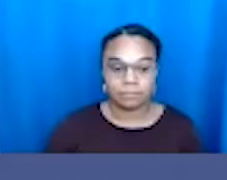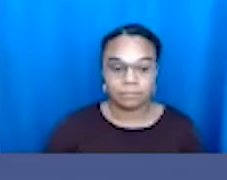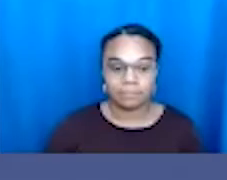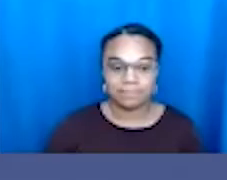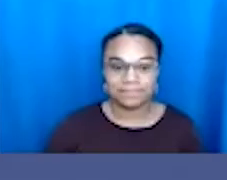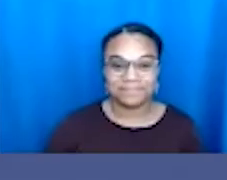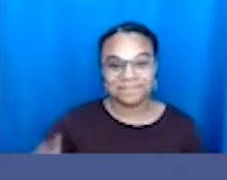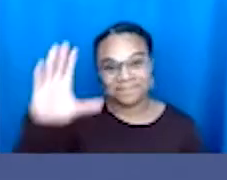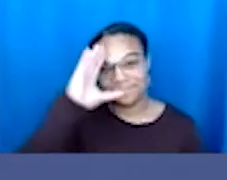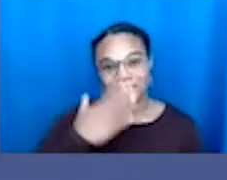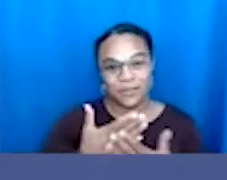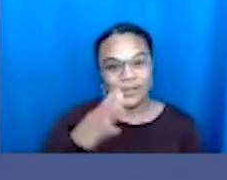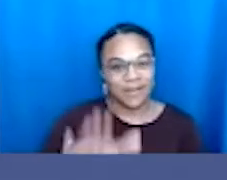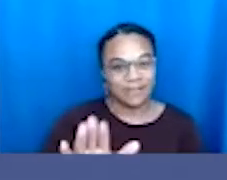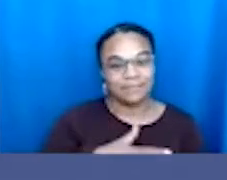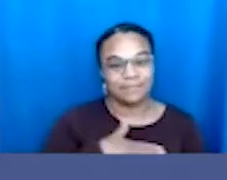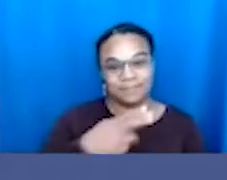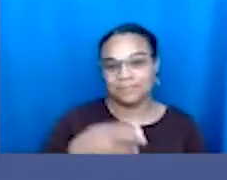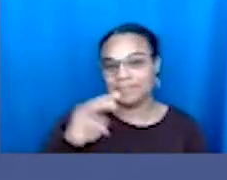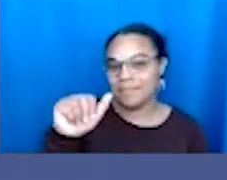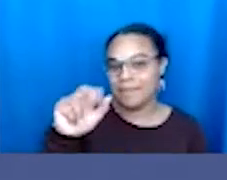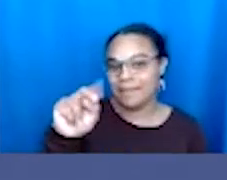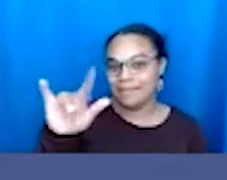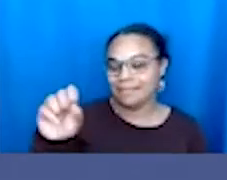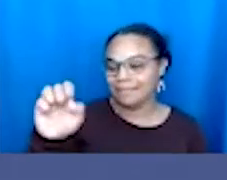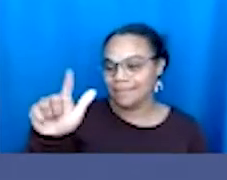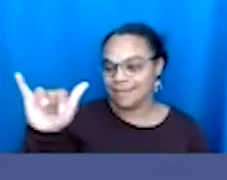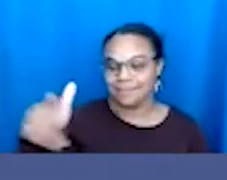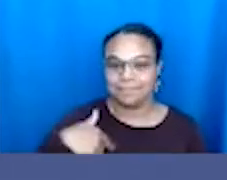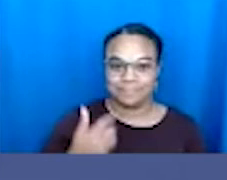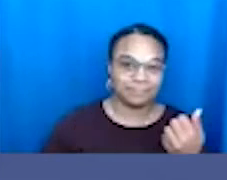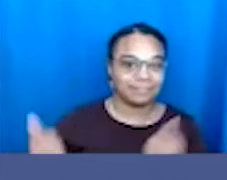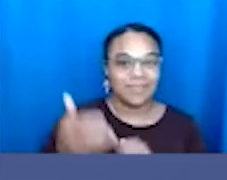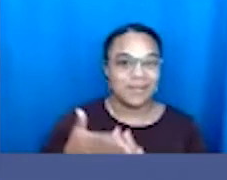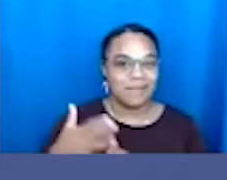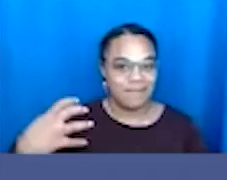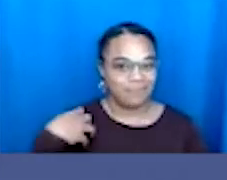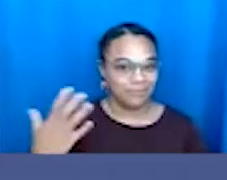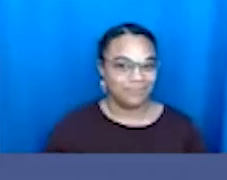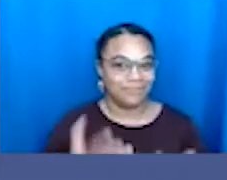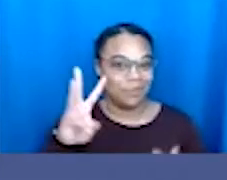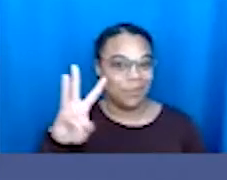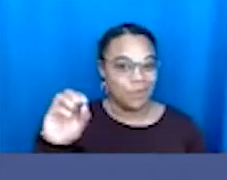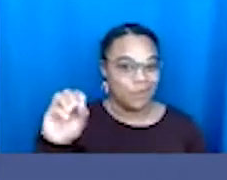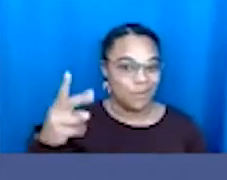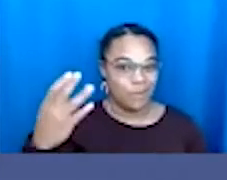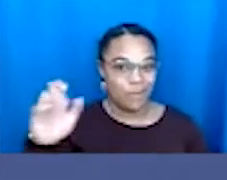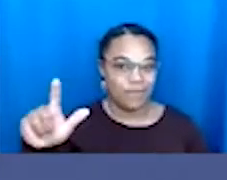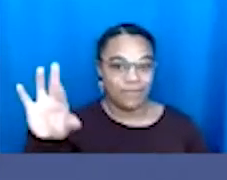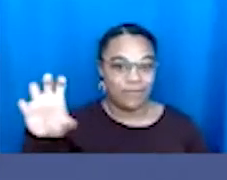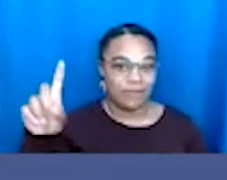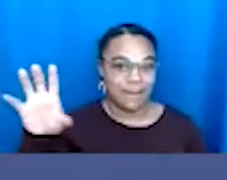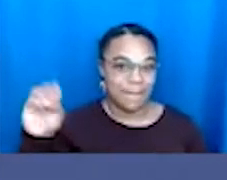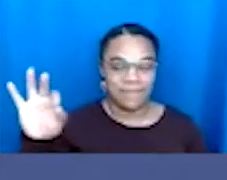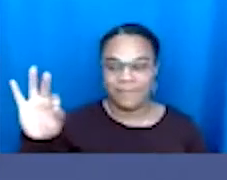Hi, good afternoon, everyone. My name is Mandy Sally. I'm the chief operating officer here at the Woodhull Freedom Foundation. I'm